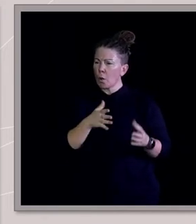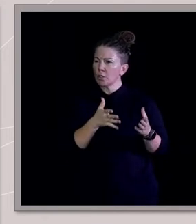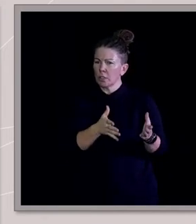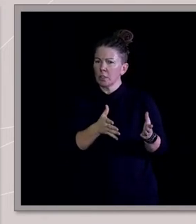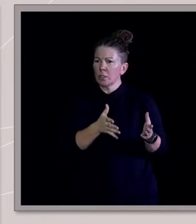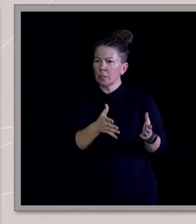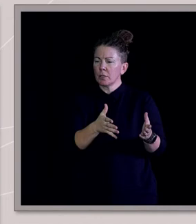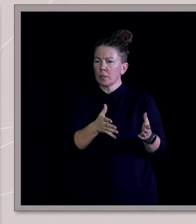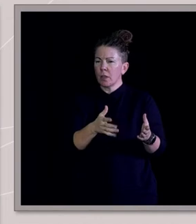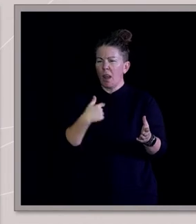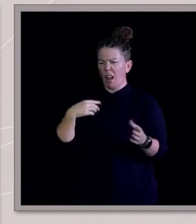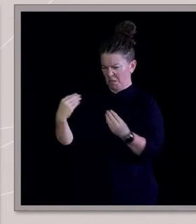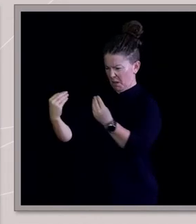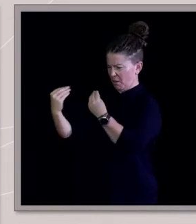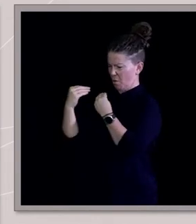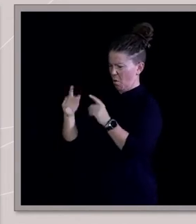been taught,